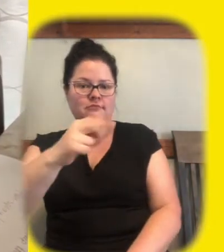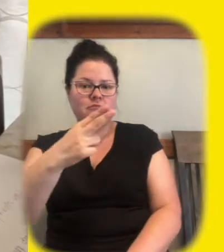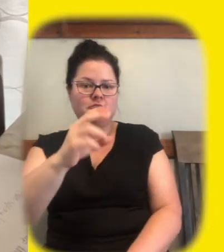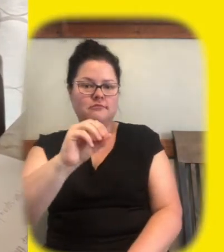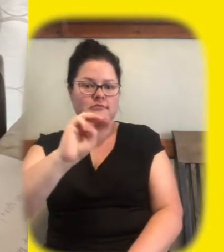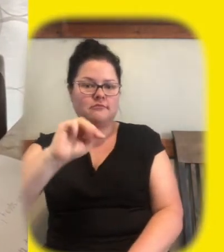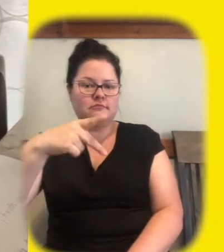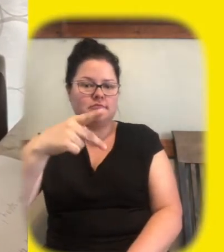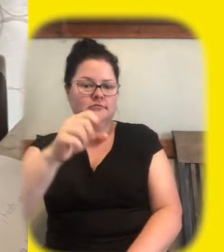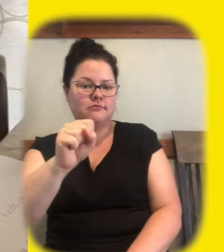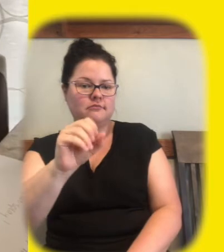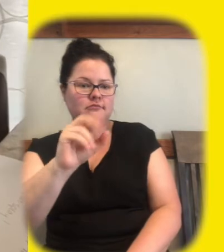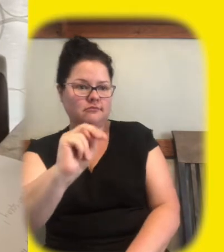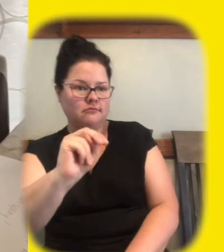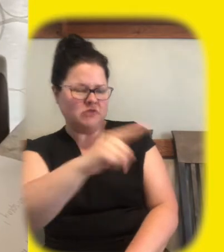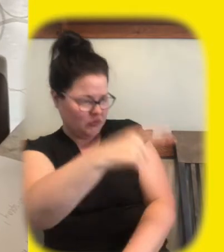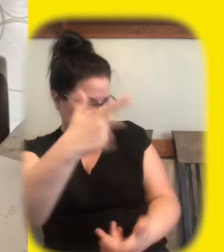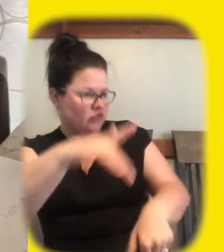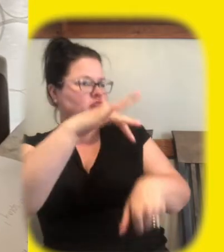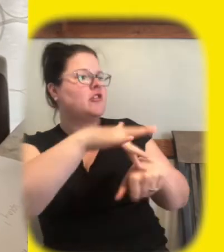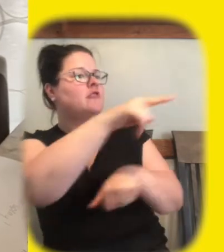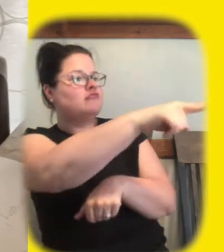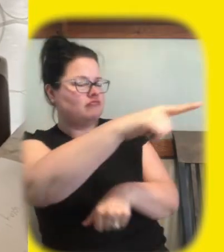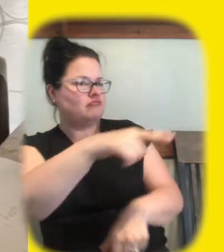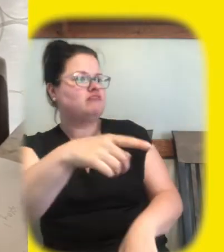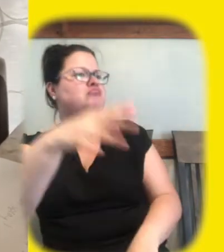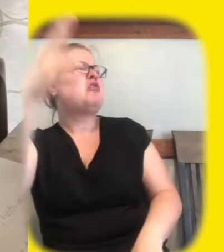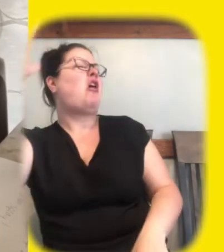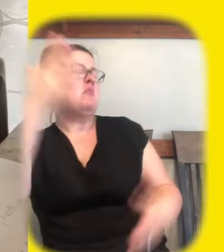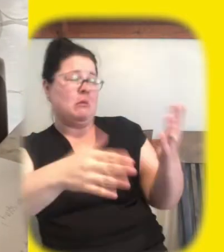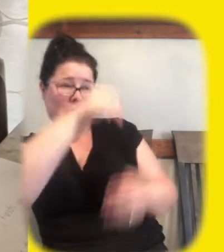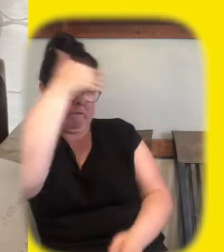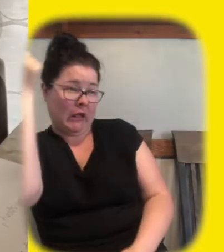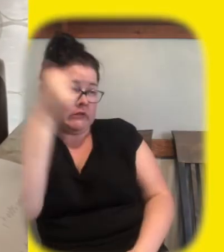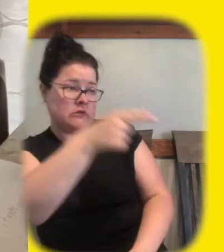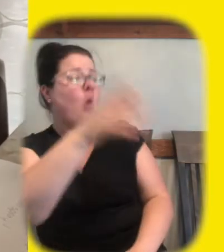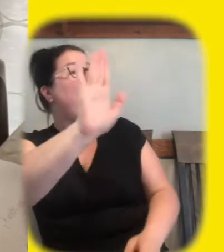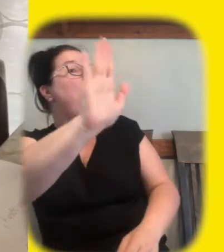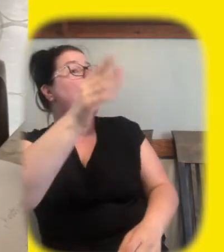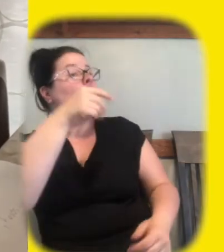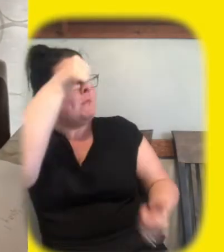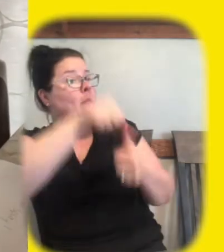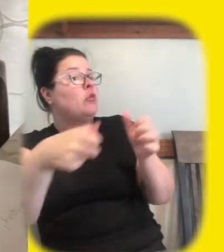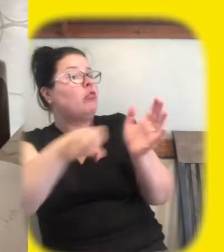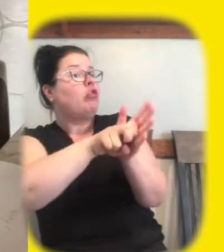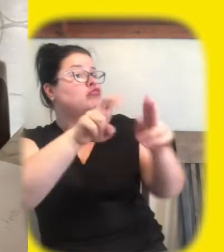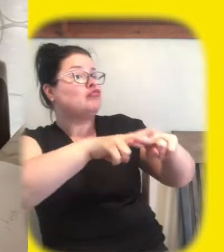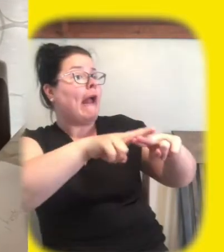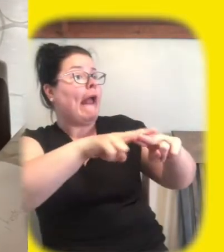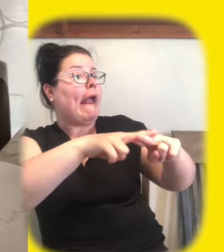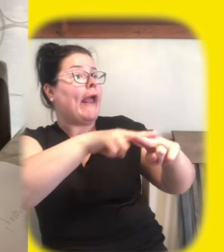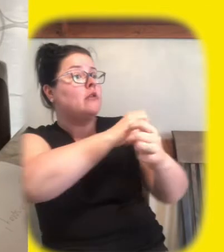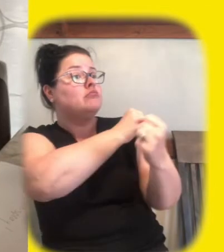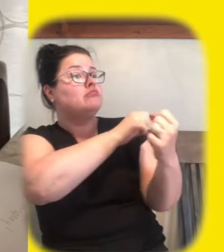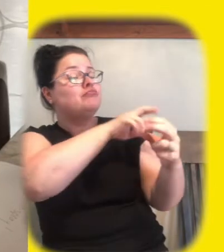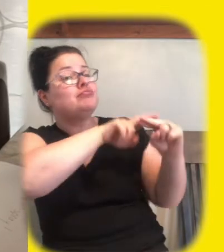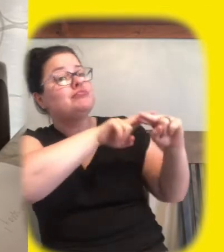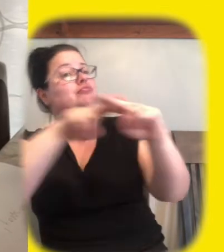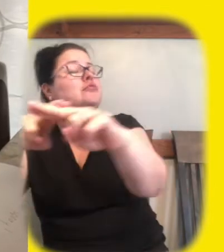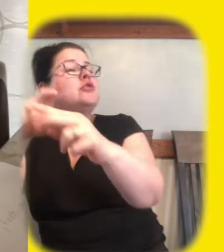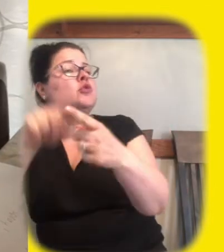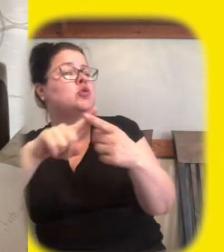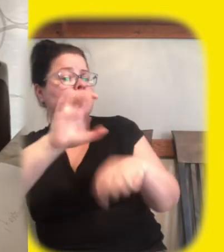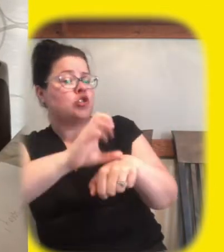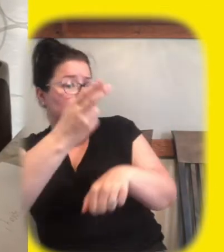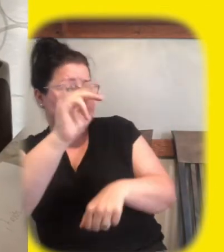it was a little while ago you might not remember oh wait that's where we caught the train to church hill oh was in thompson so